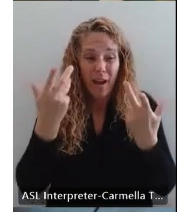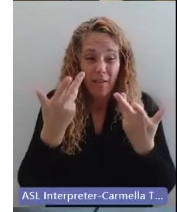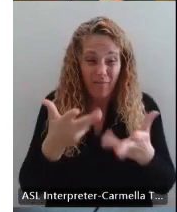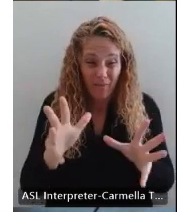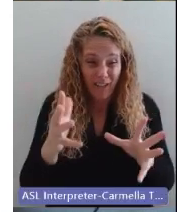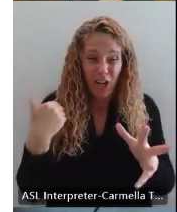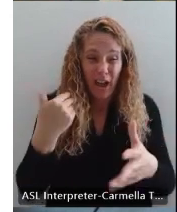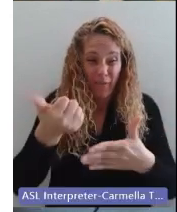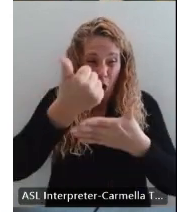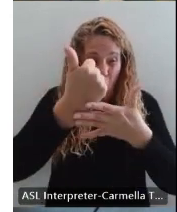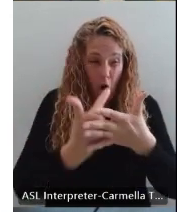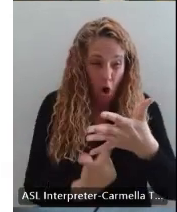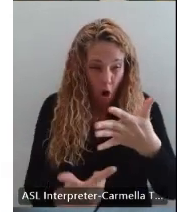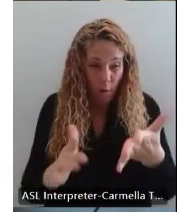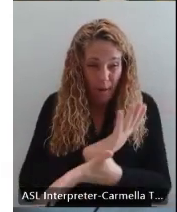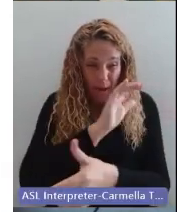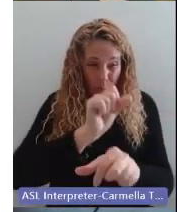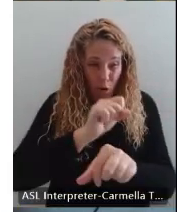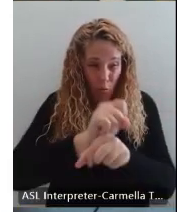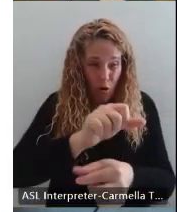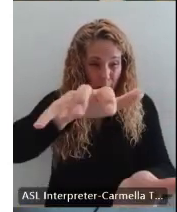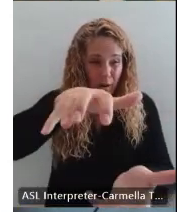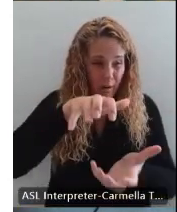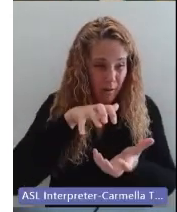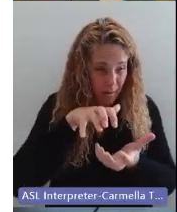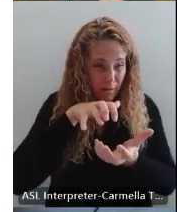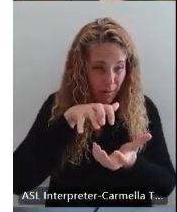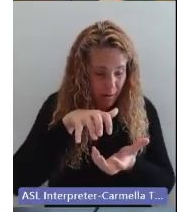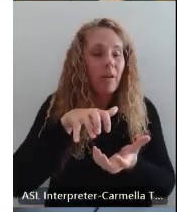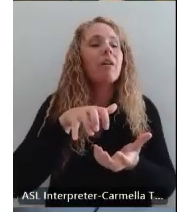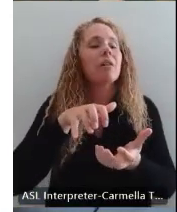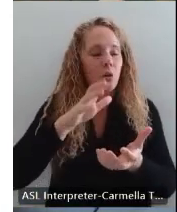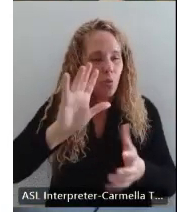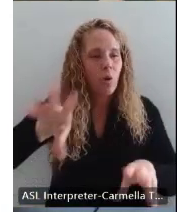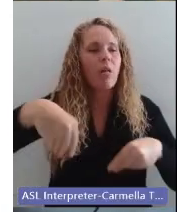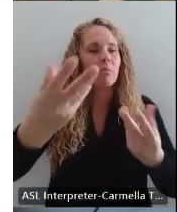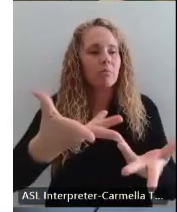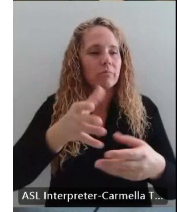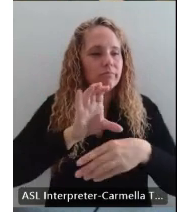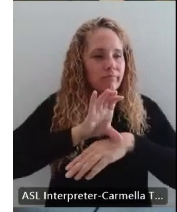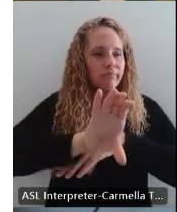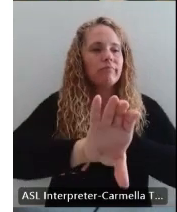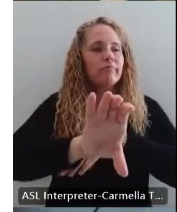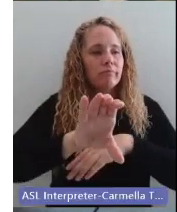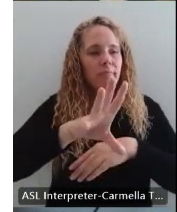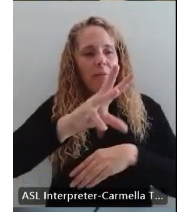all of that paperwork in, we'll award you the final 50%. 1